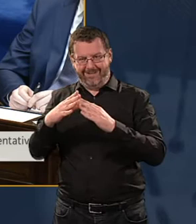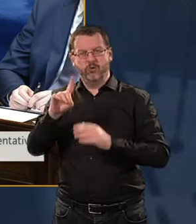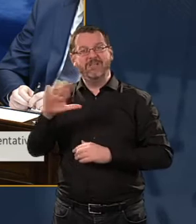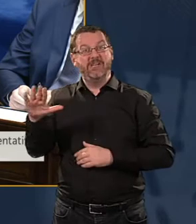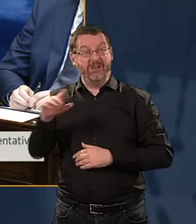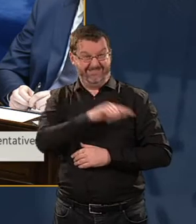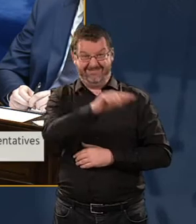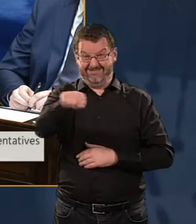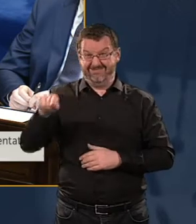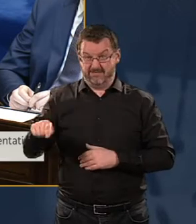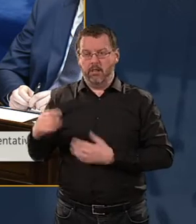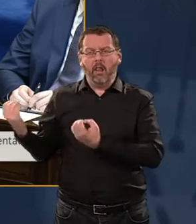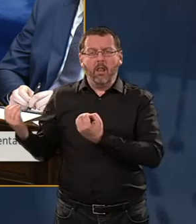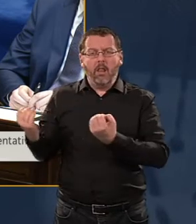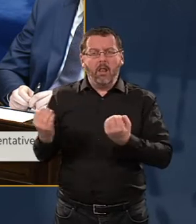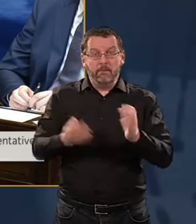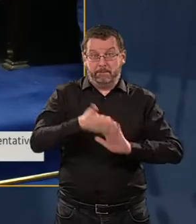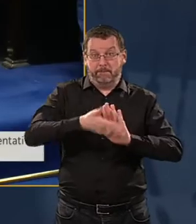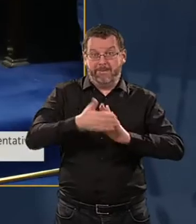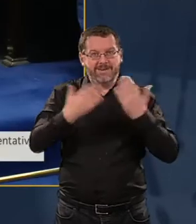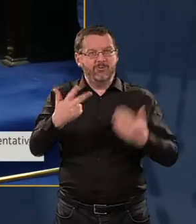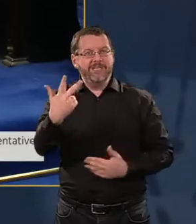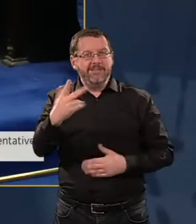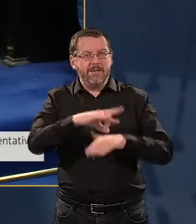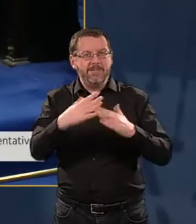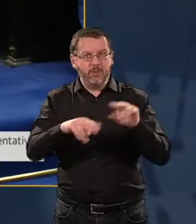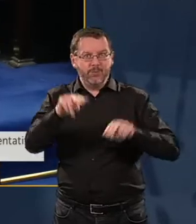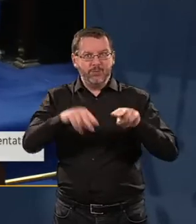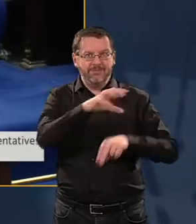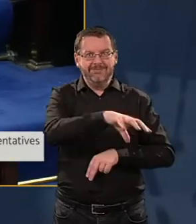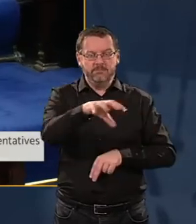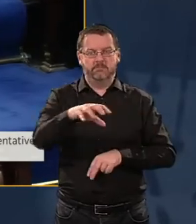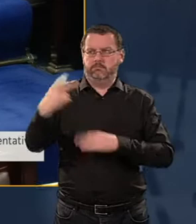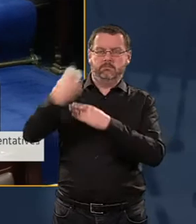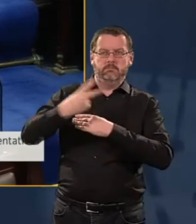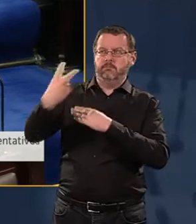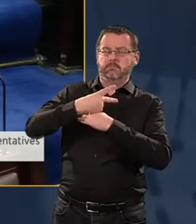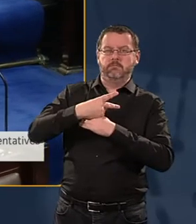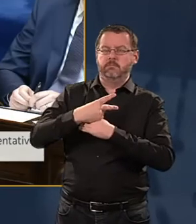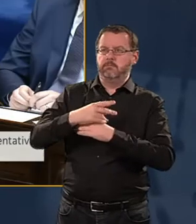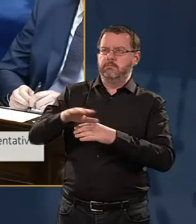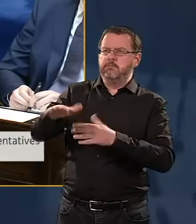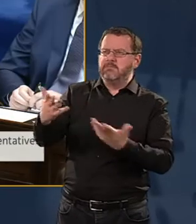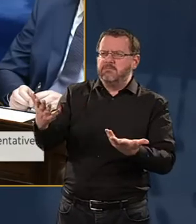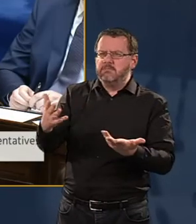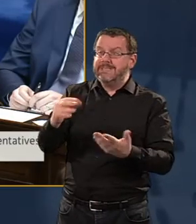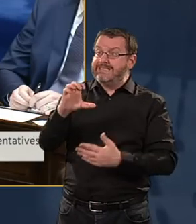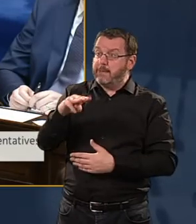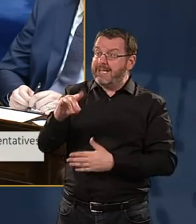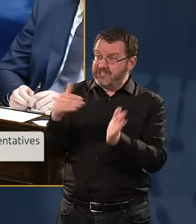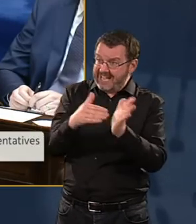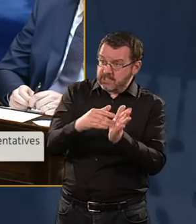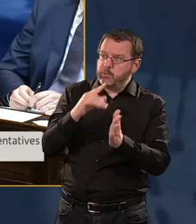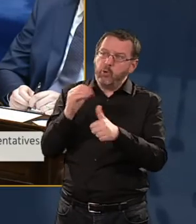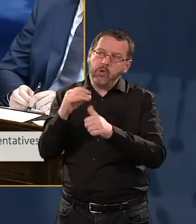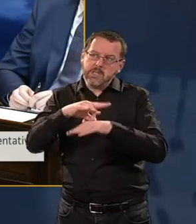of no new hospitals being built in Ireland, we now have three. Well, apart from apart from CMH, which other hospitals have